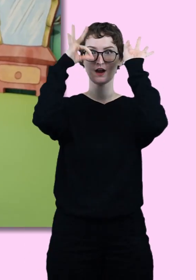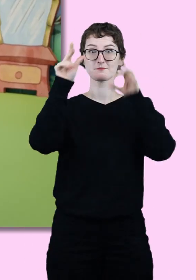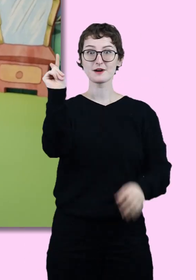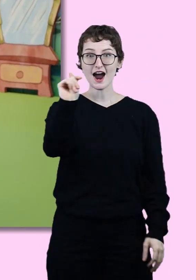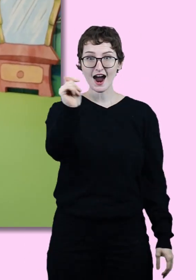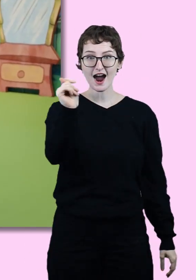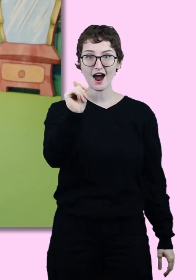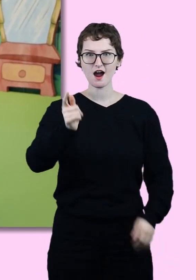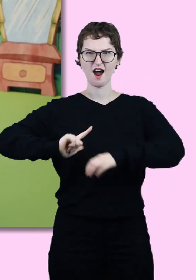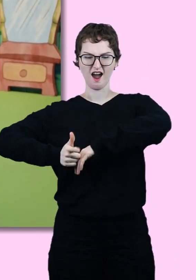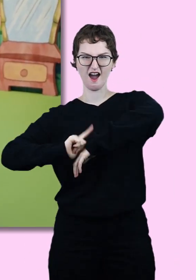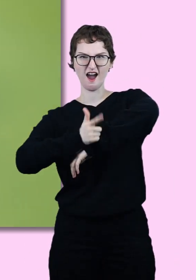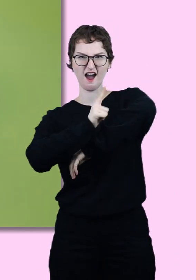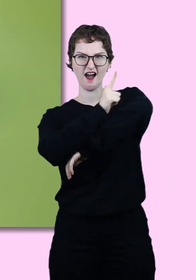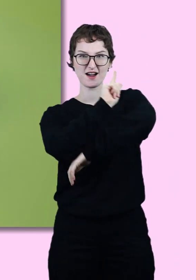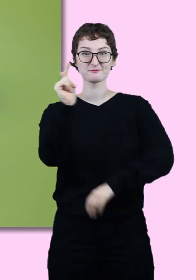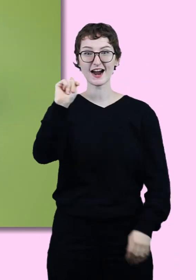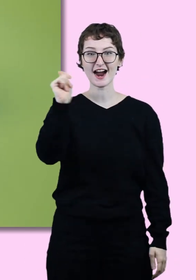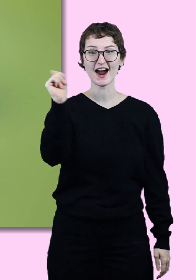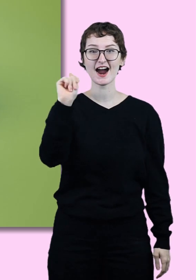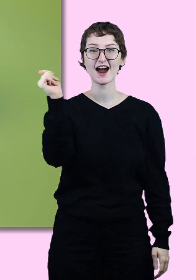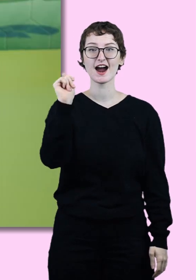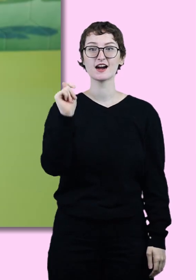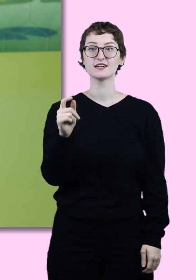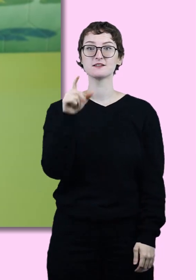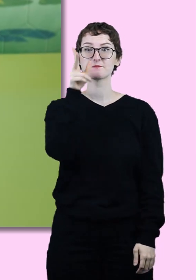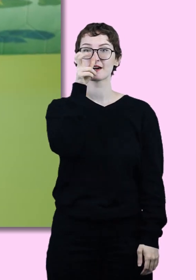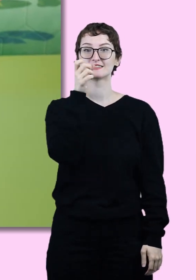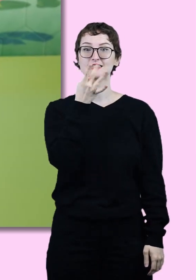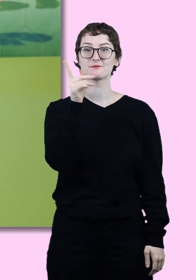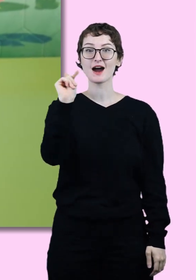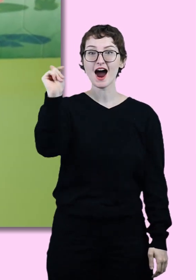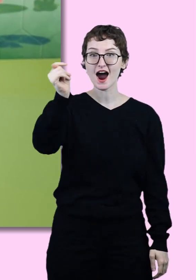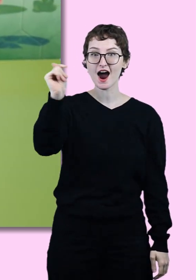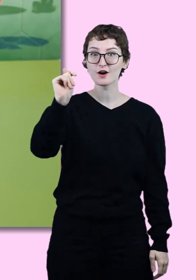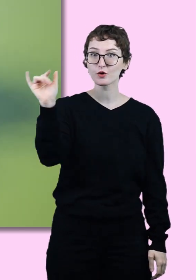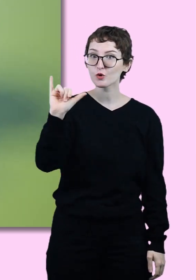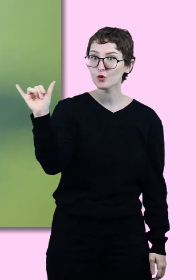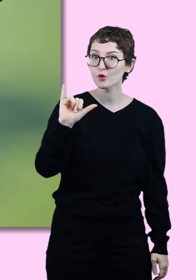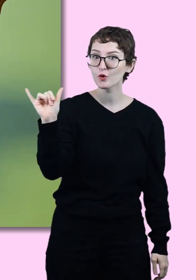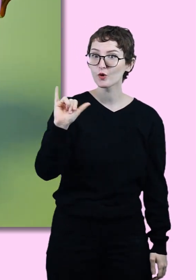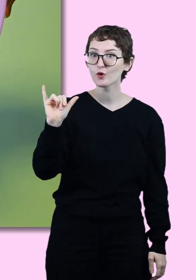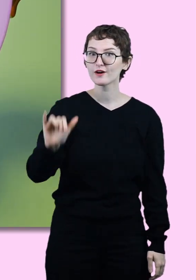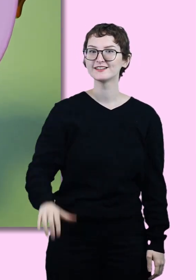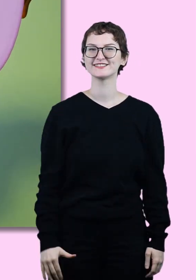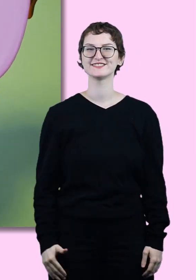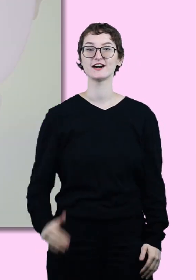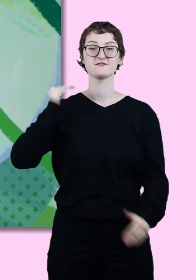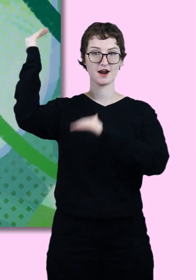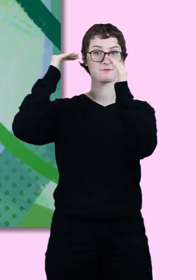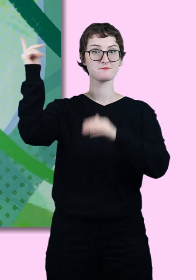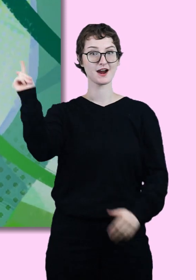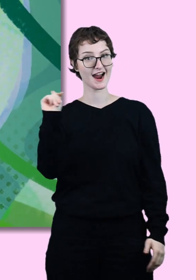Chameleons go potty. Newts go potty. We all go potty. Even fireflies go potty.